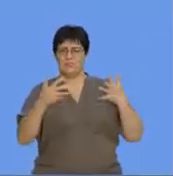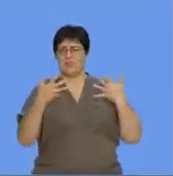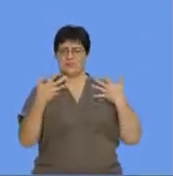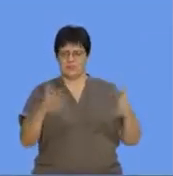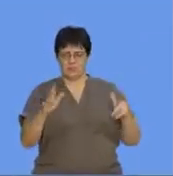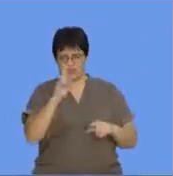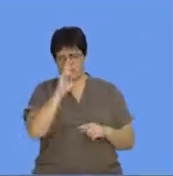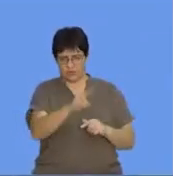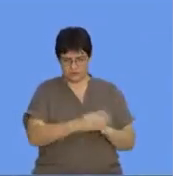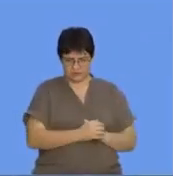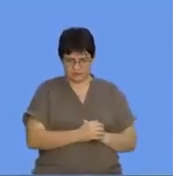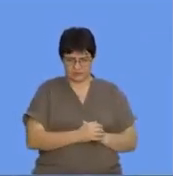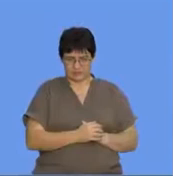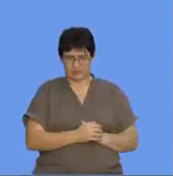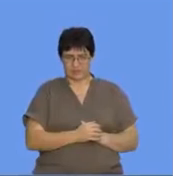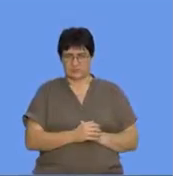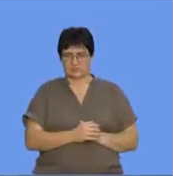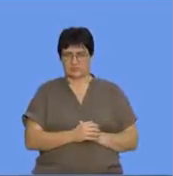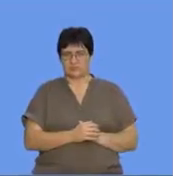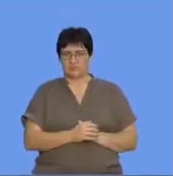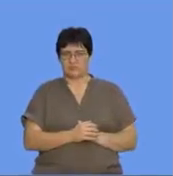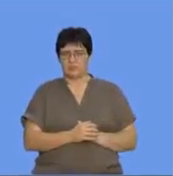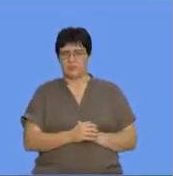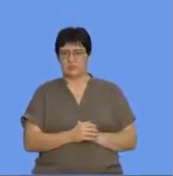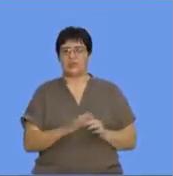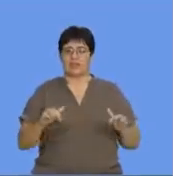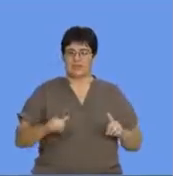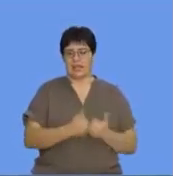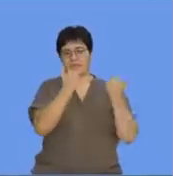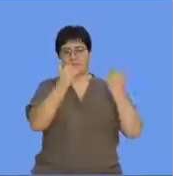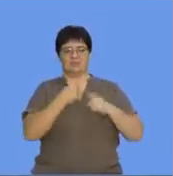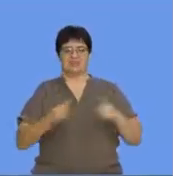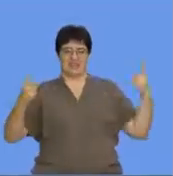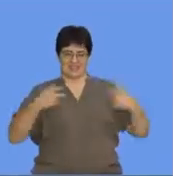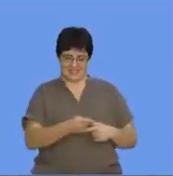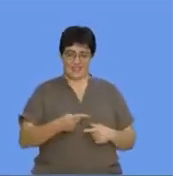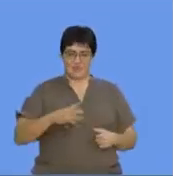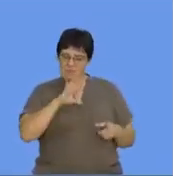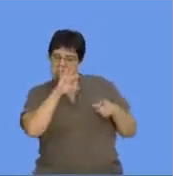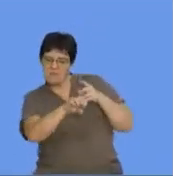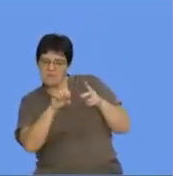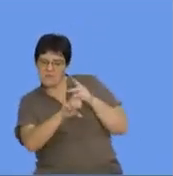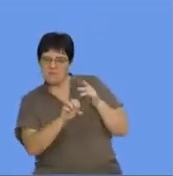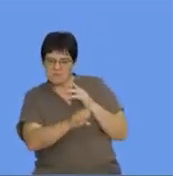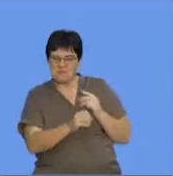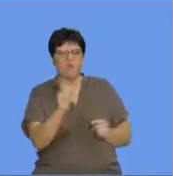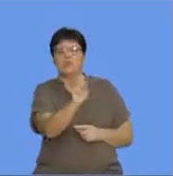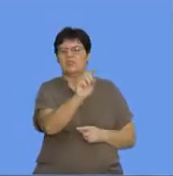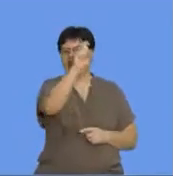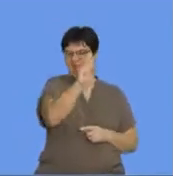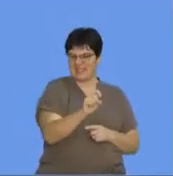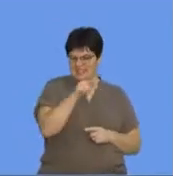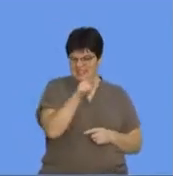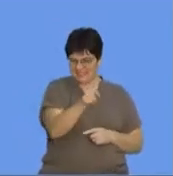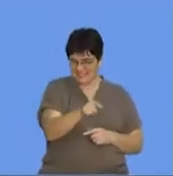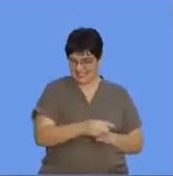at, the six substances. Okay. The game is about, you know, classifying and also at the end of the day, identifying what substance